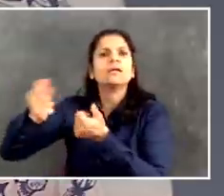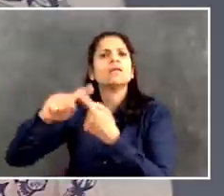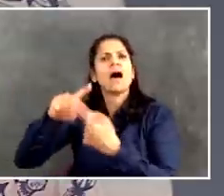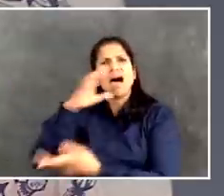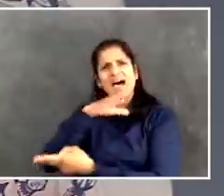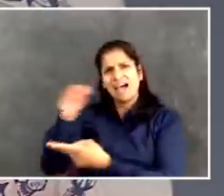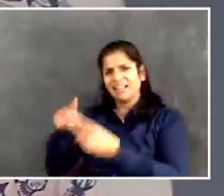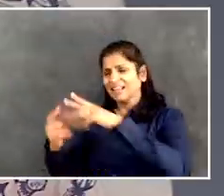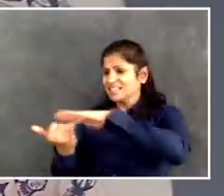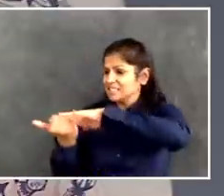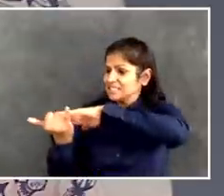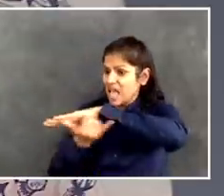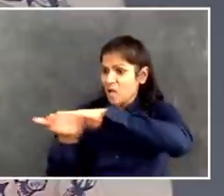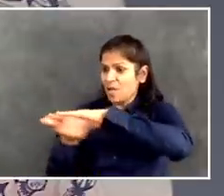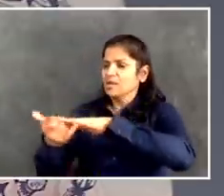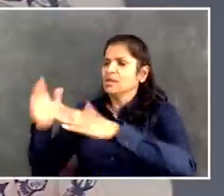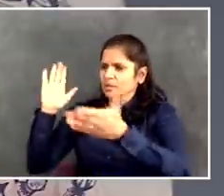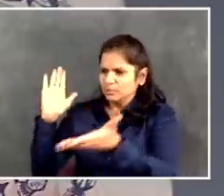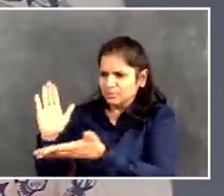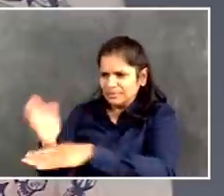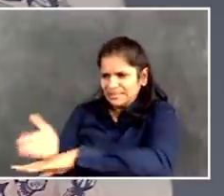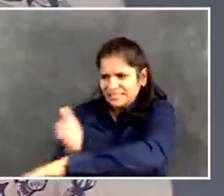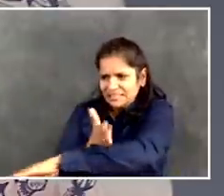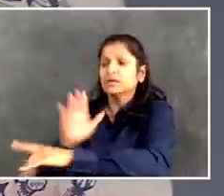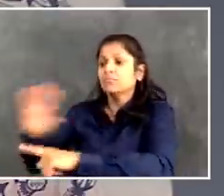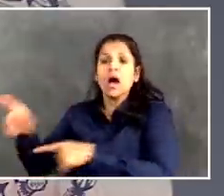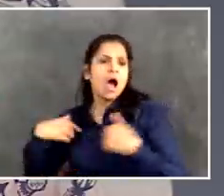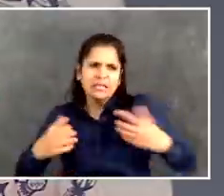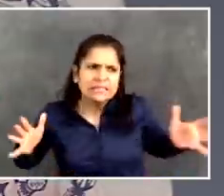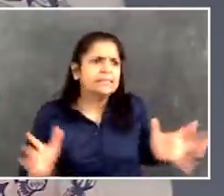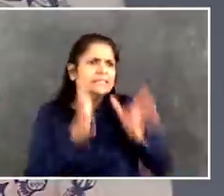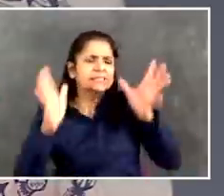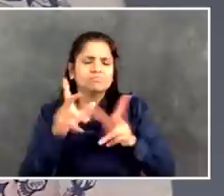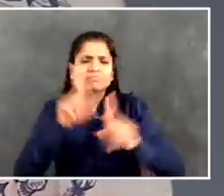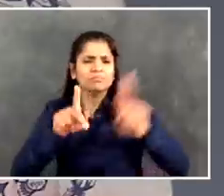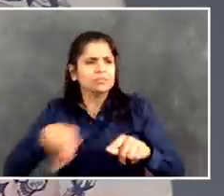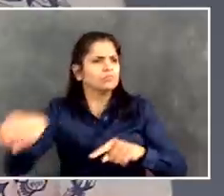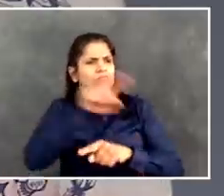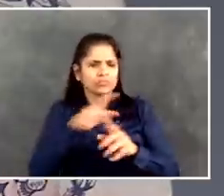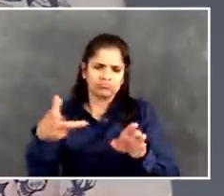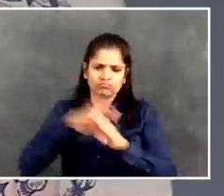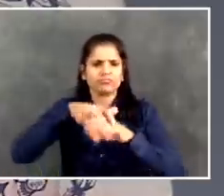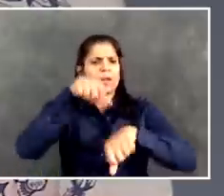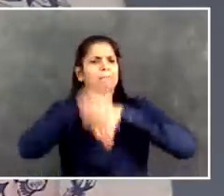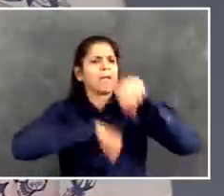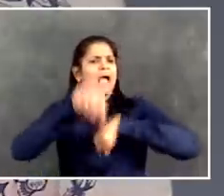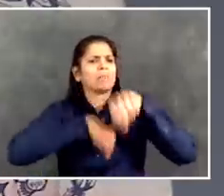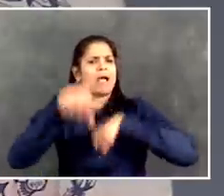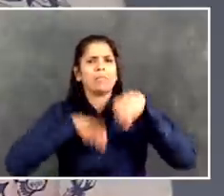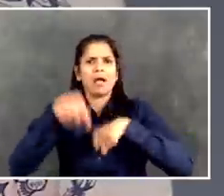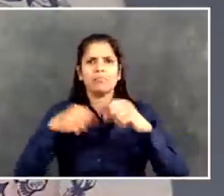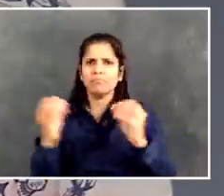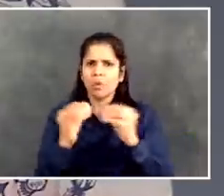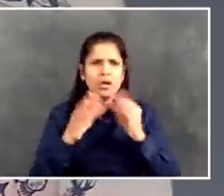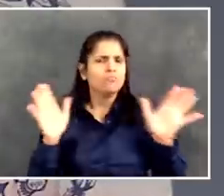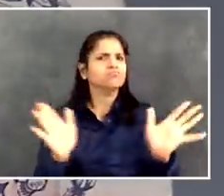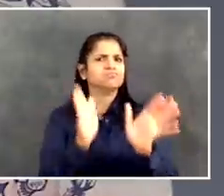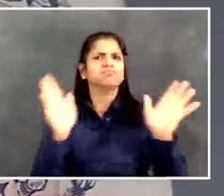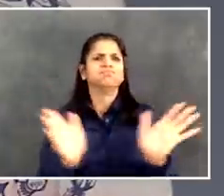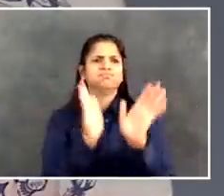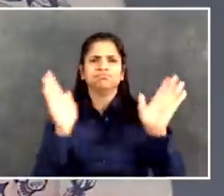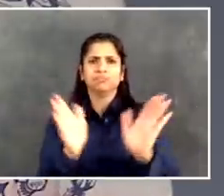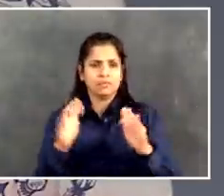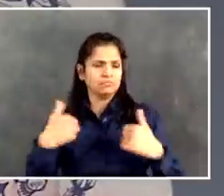down on those investments in the future to make sure that people can believe in mass transit and go back to it in record numbers.